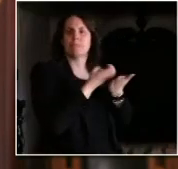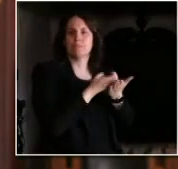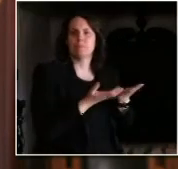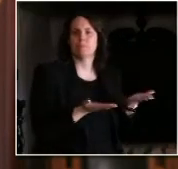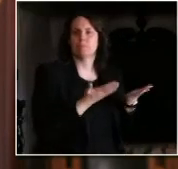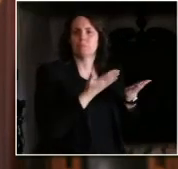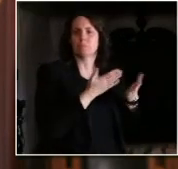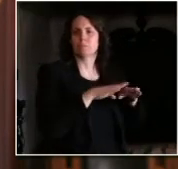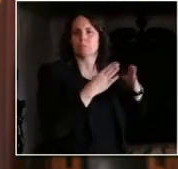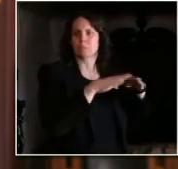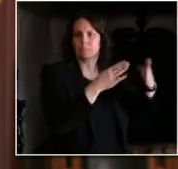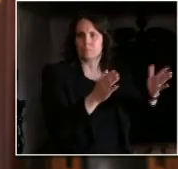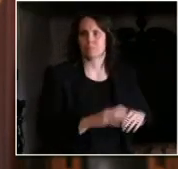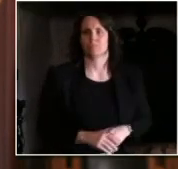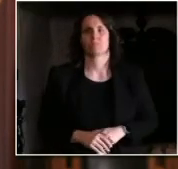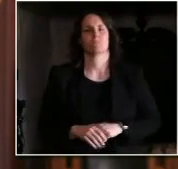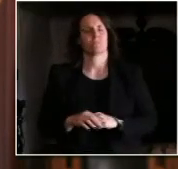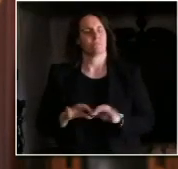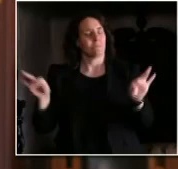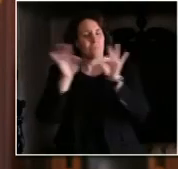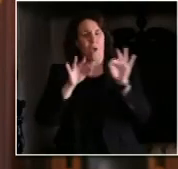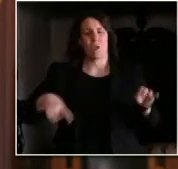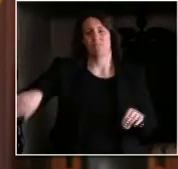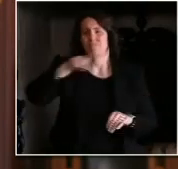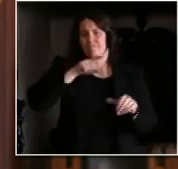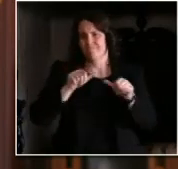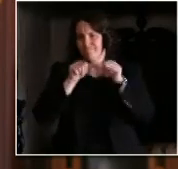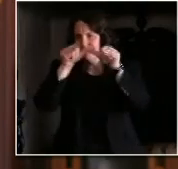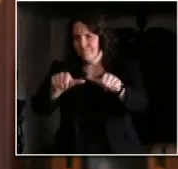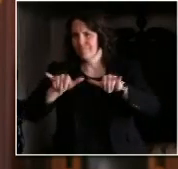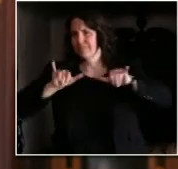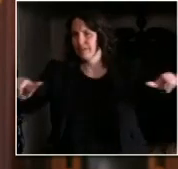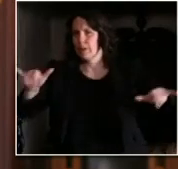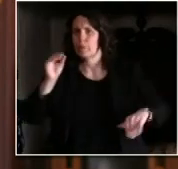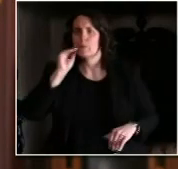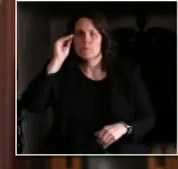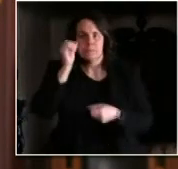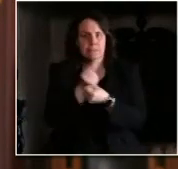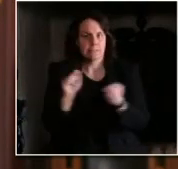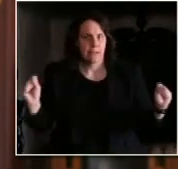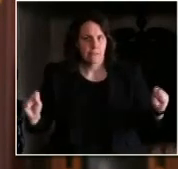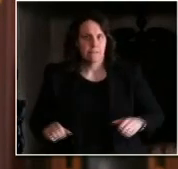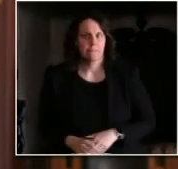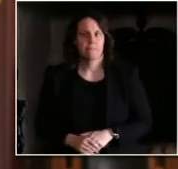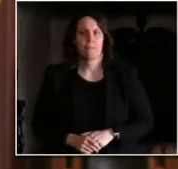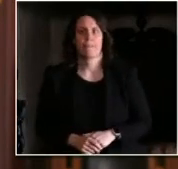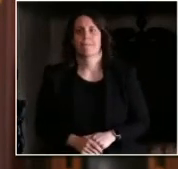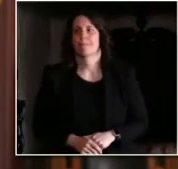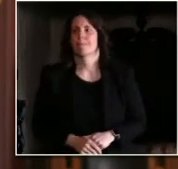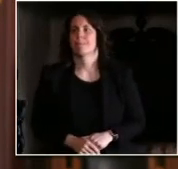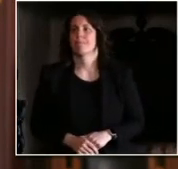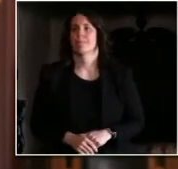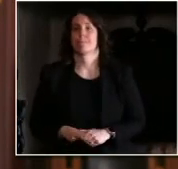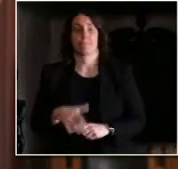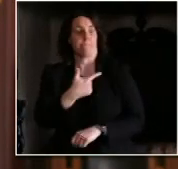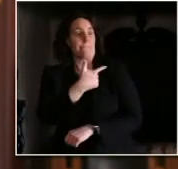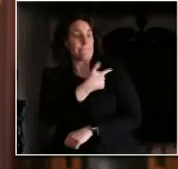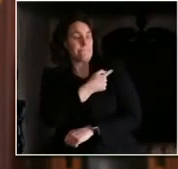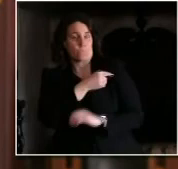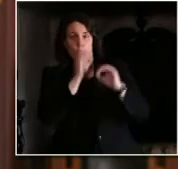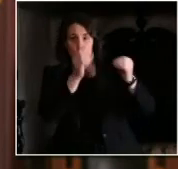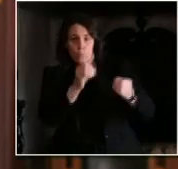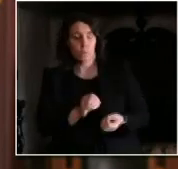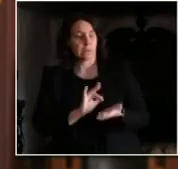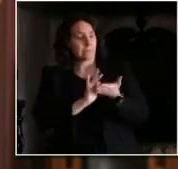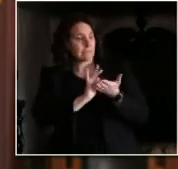We can't change the fact that there are no effective medicines and no vaccine, but we can stay home long enough for our hospitals to build